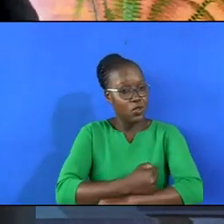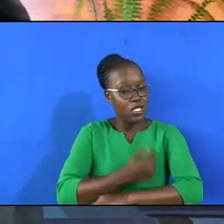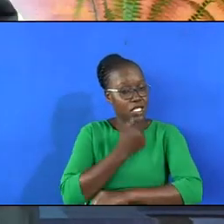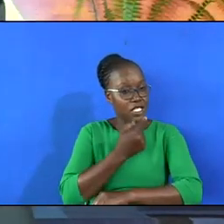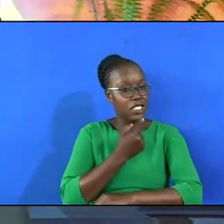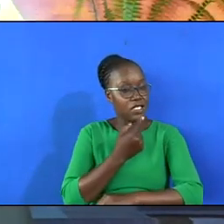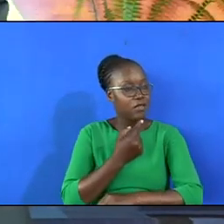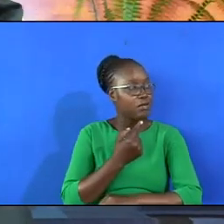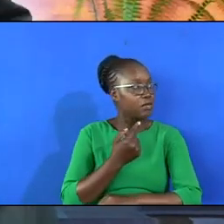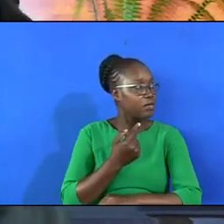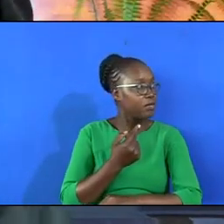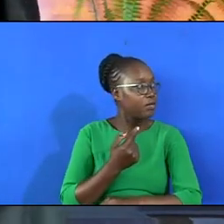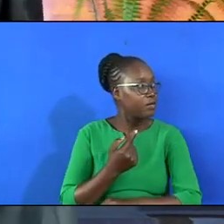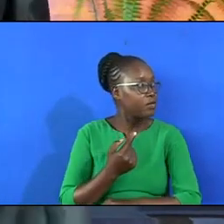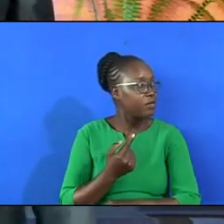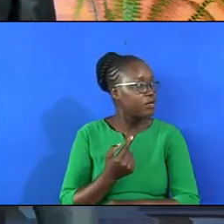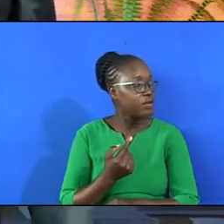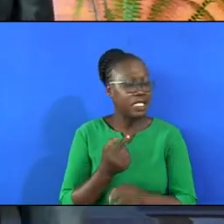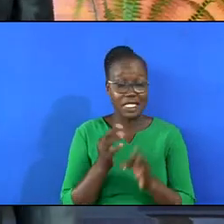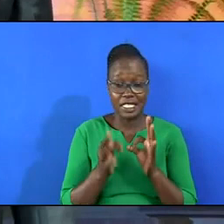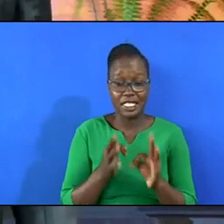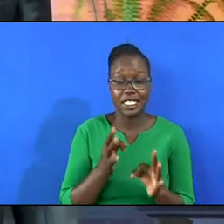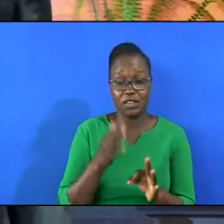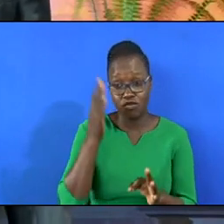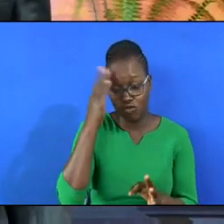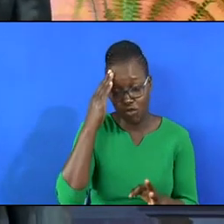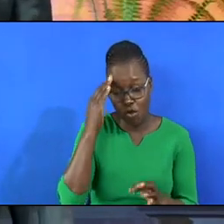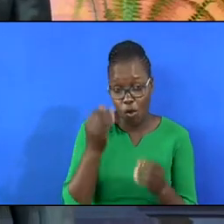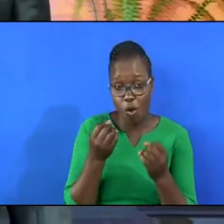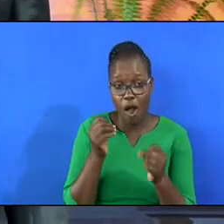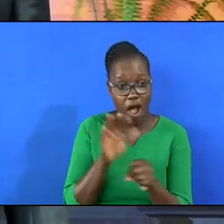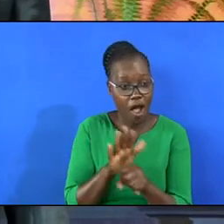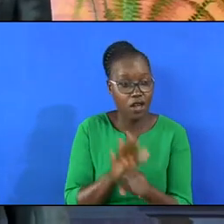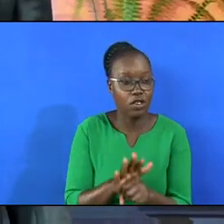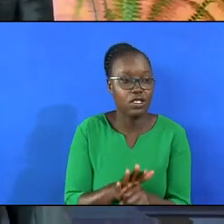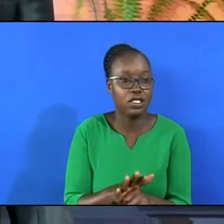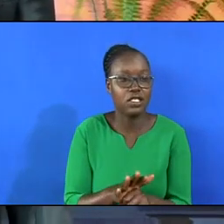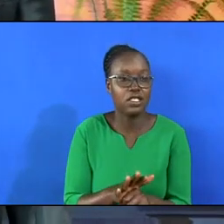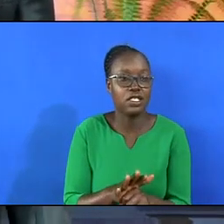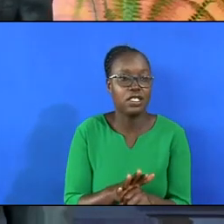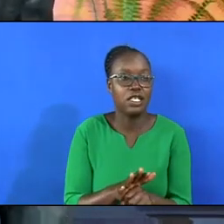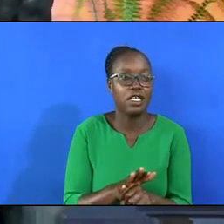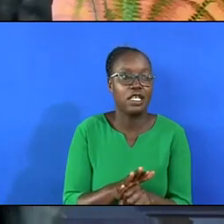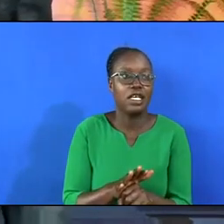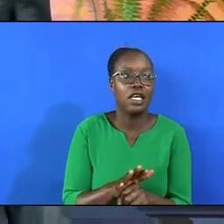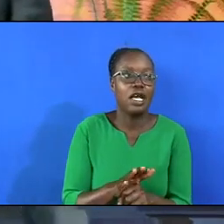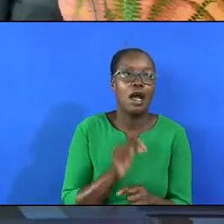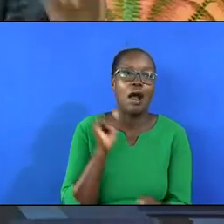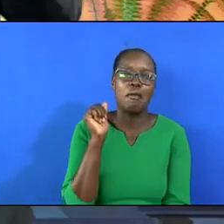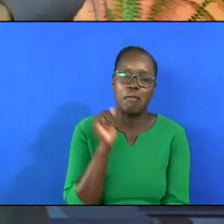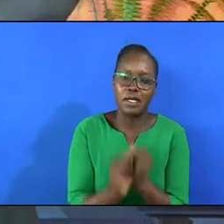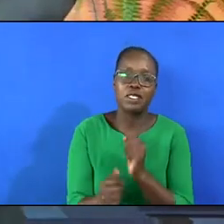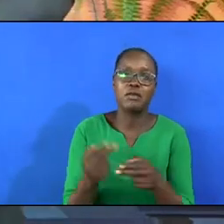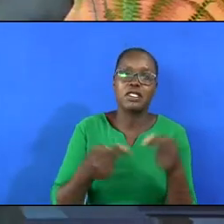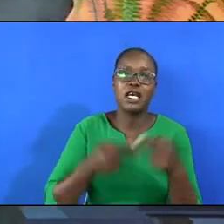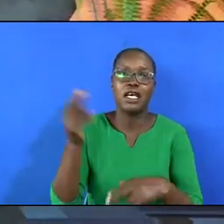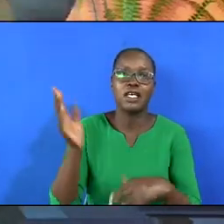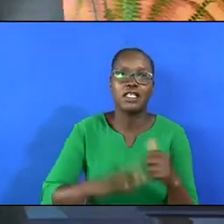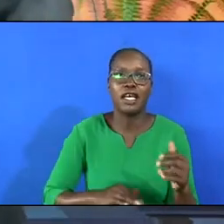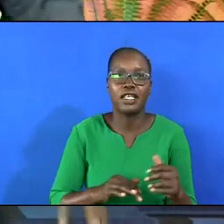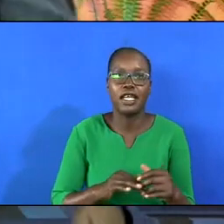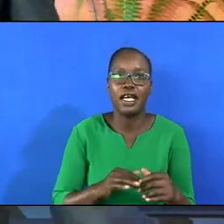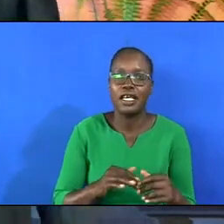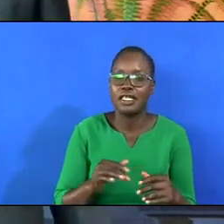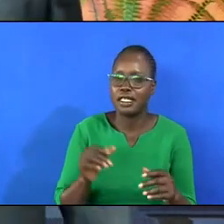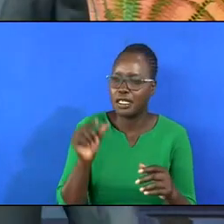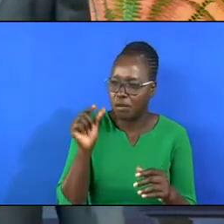and say, if you know a lot, your punishment is higher than the one who